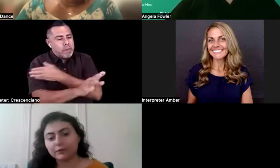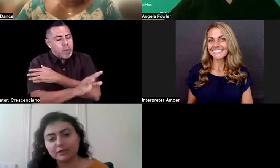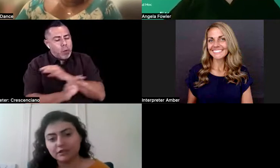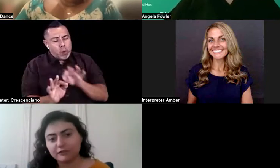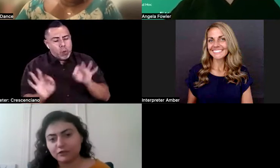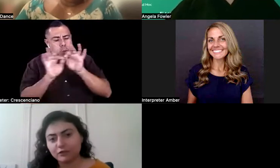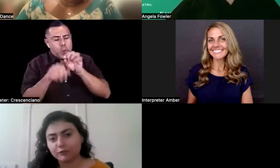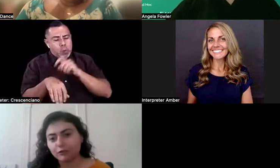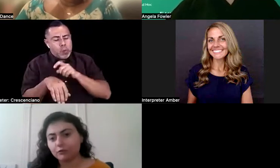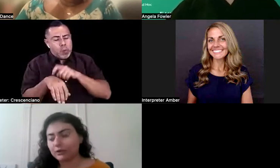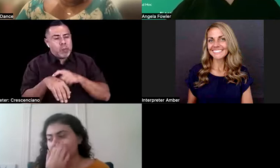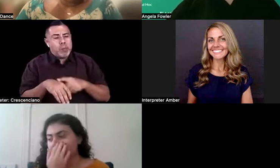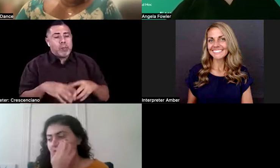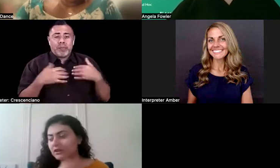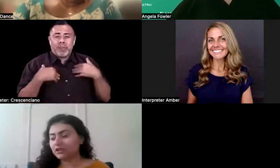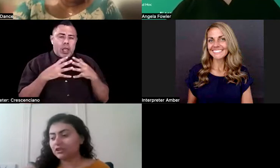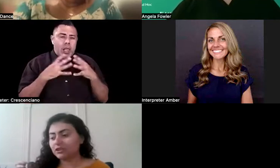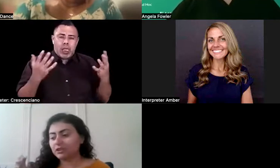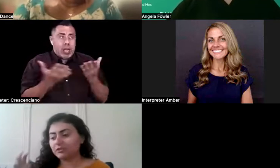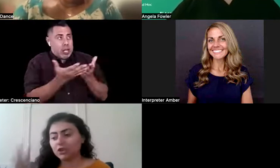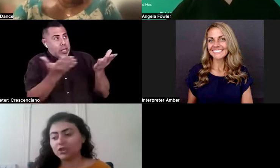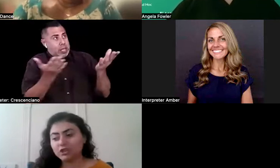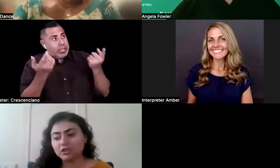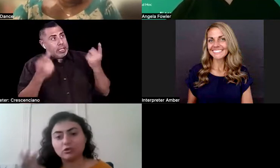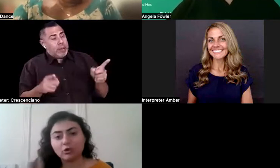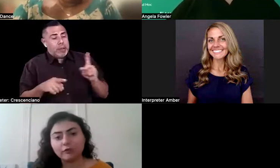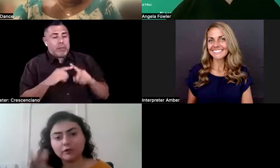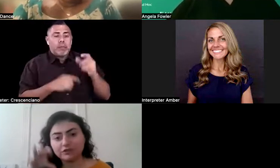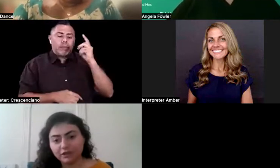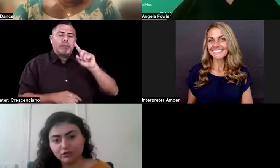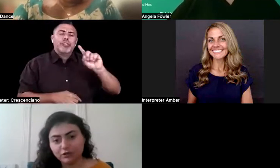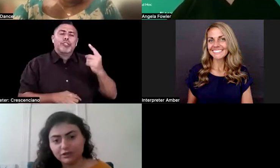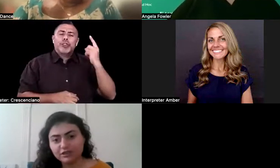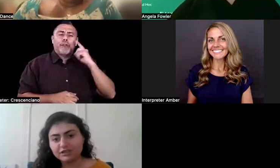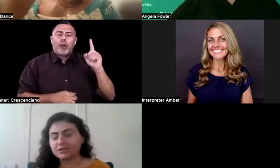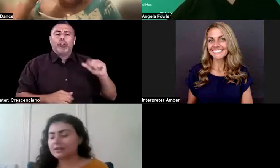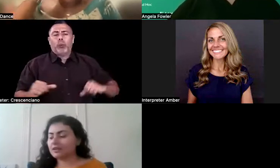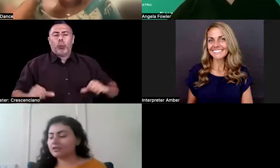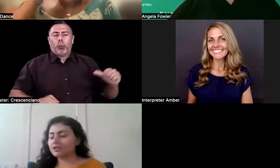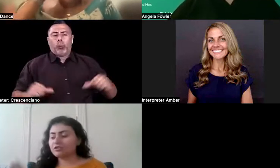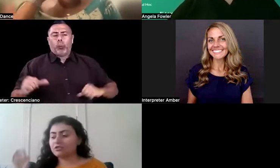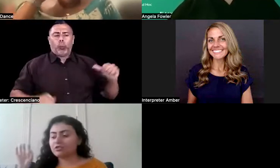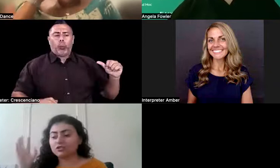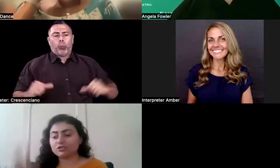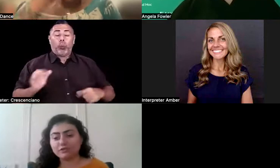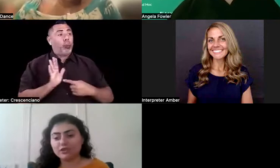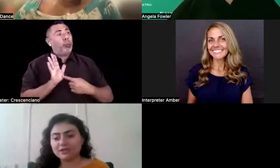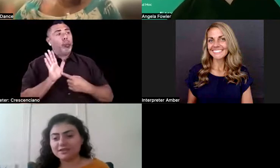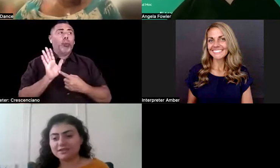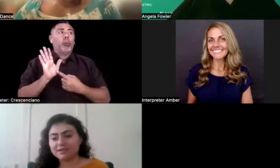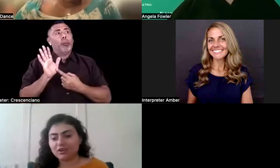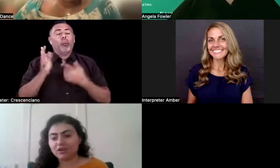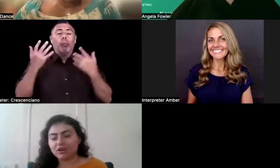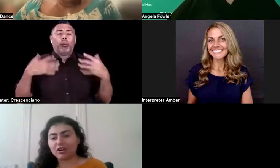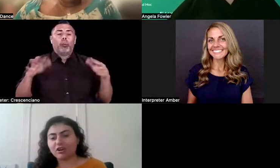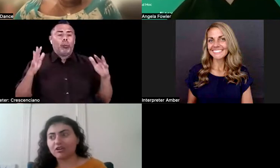Companies are very performative. The market is oversaturated. The certificates